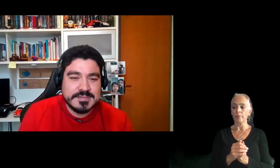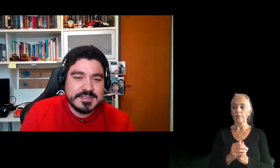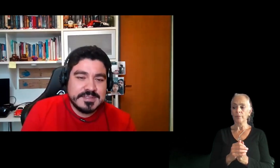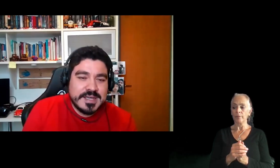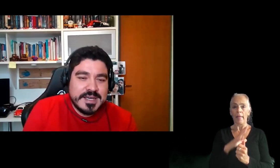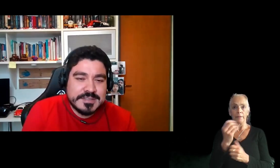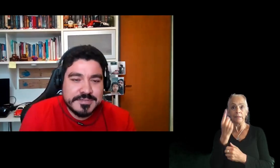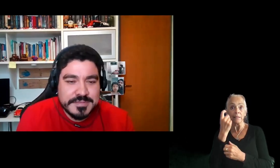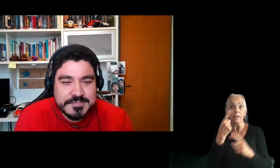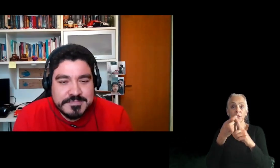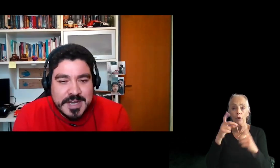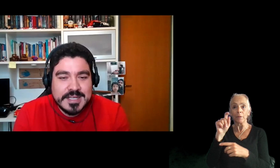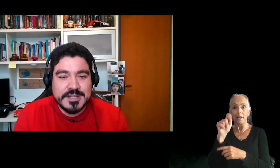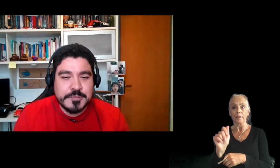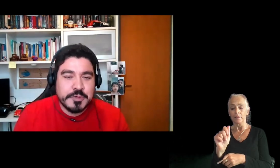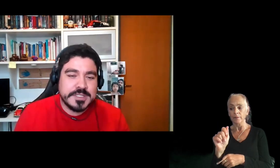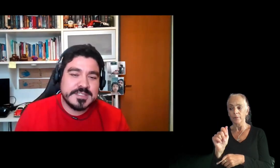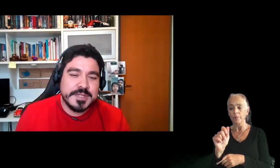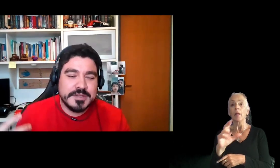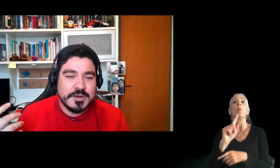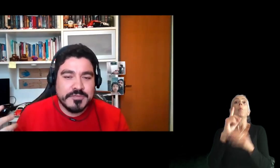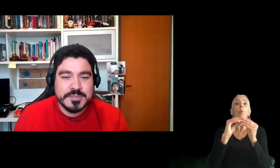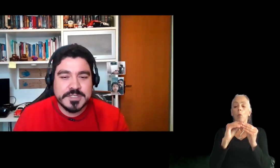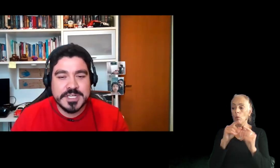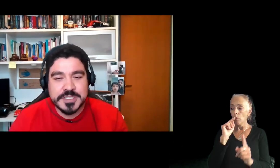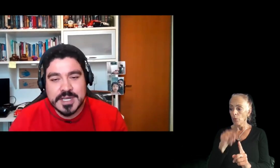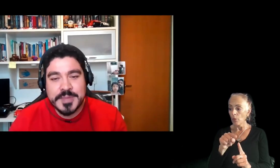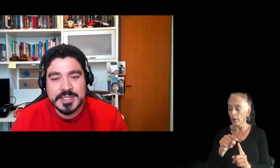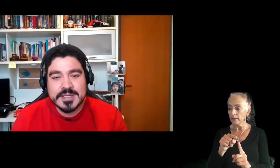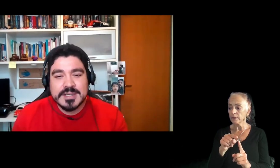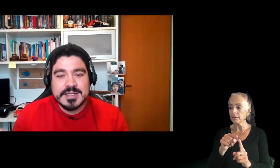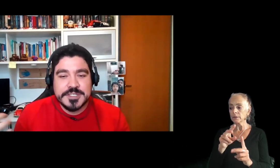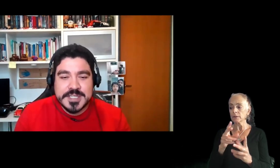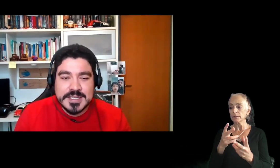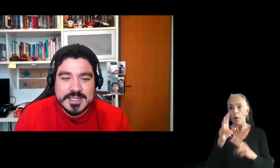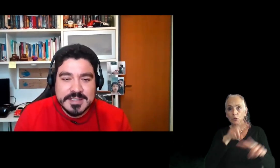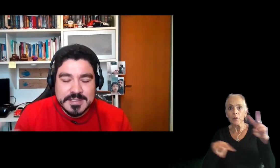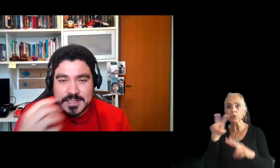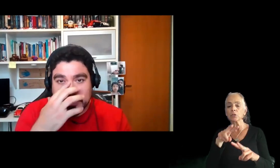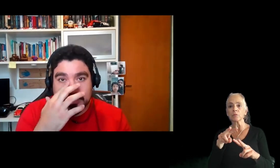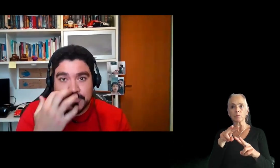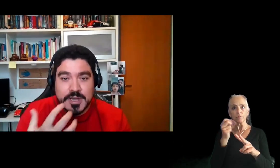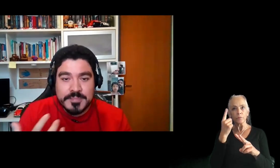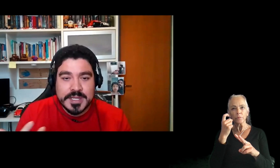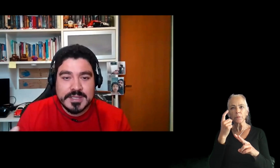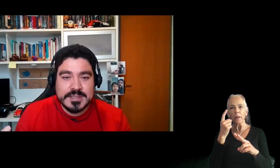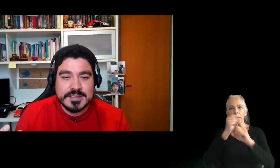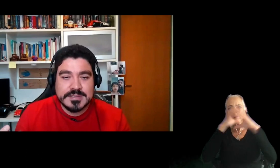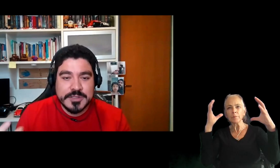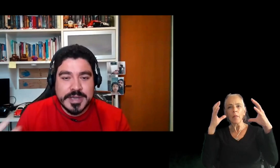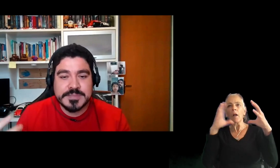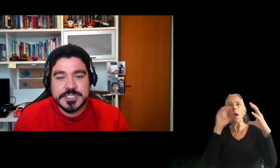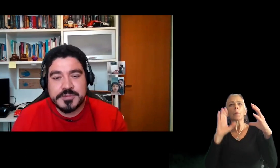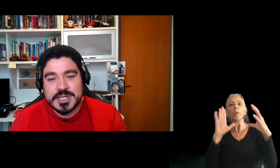And yes, finally, another point is the ability to offer the situation. I mean, understand the, the, the future of company